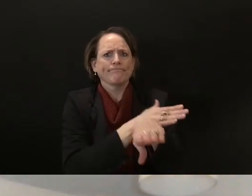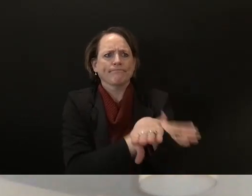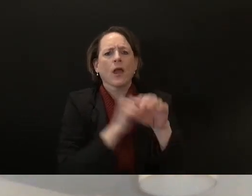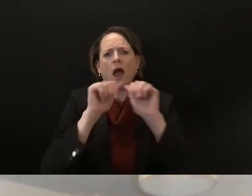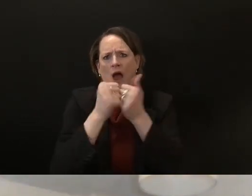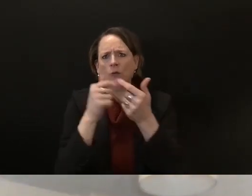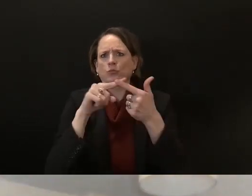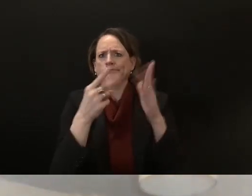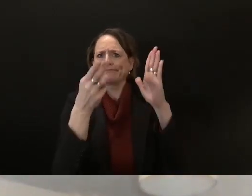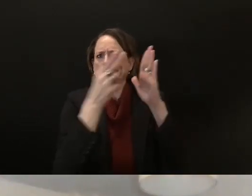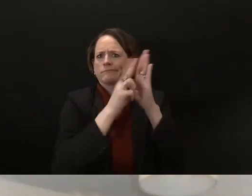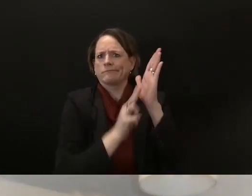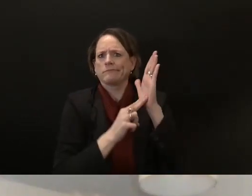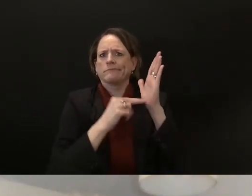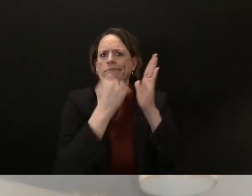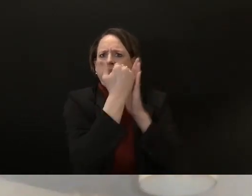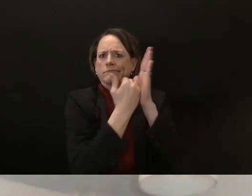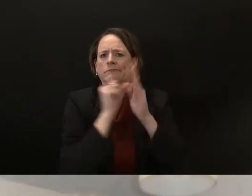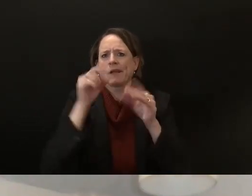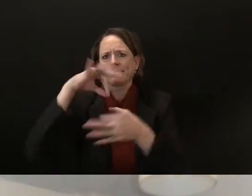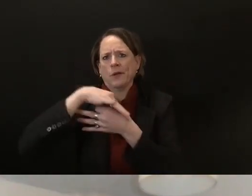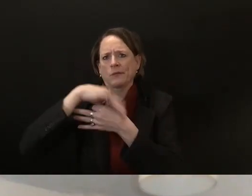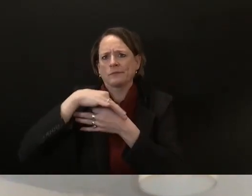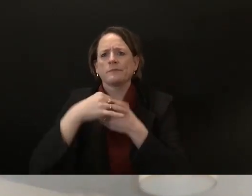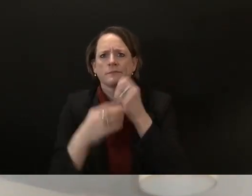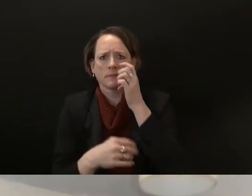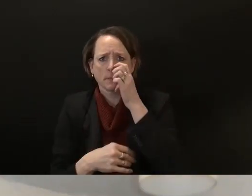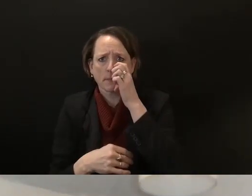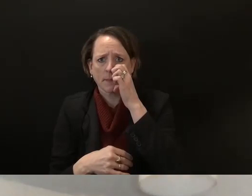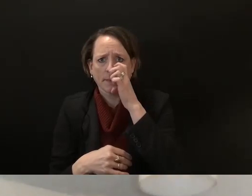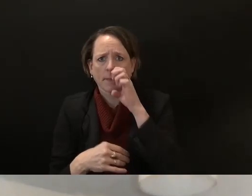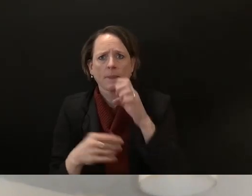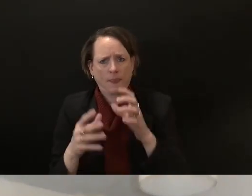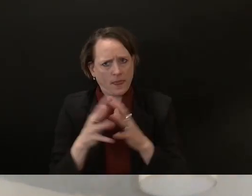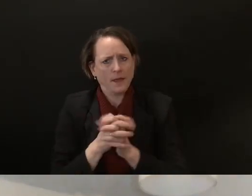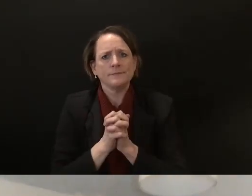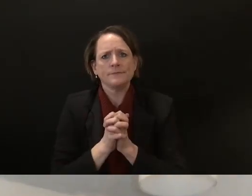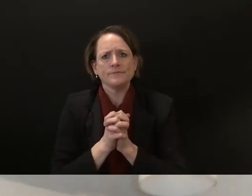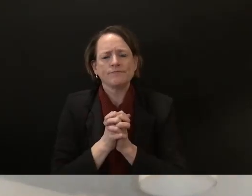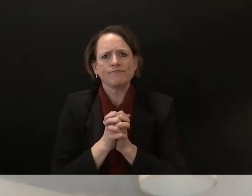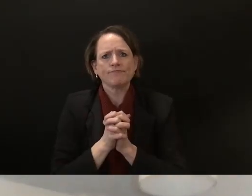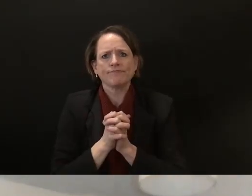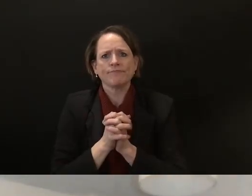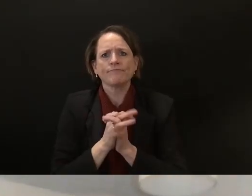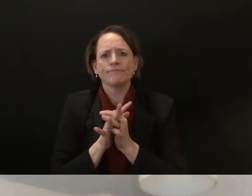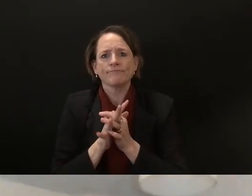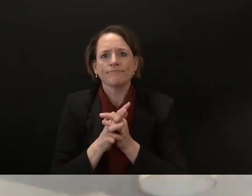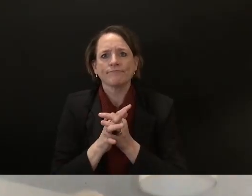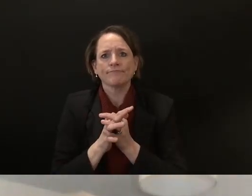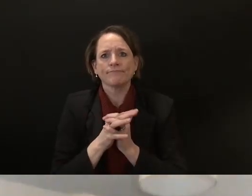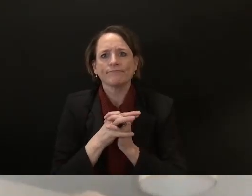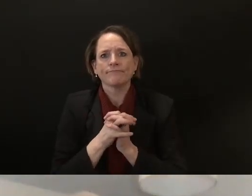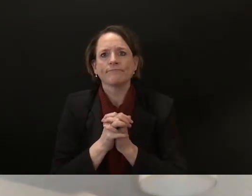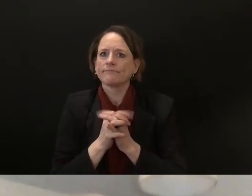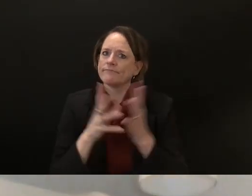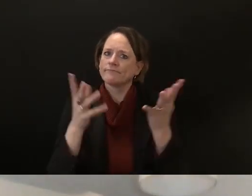is something we all stand by and want to continue uh but frankly having the ability to register easily and